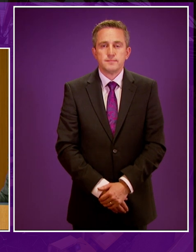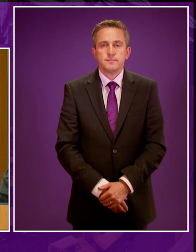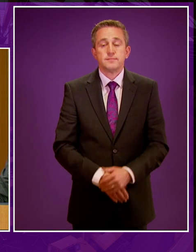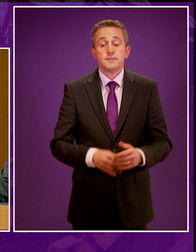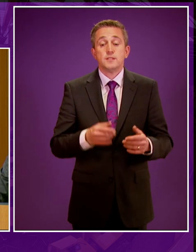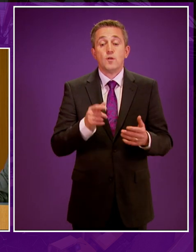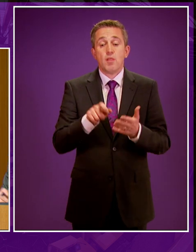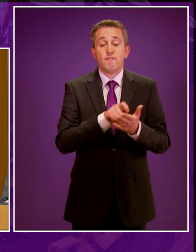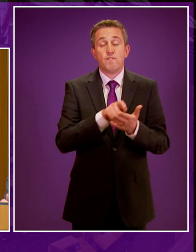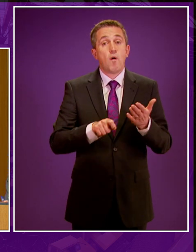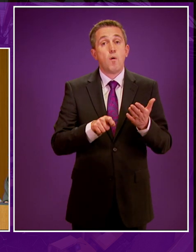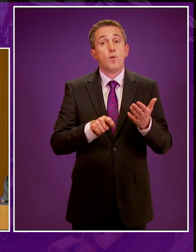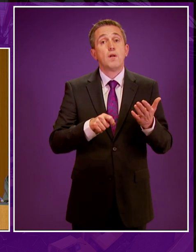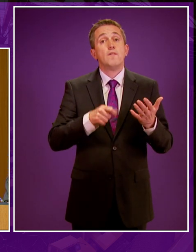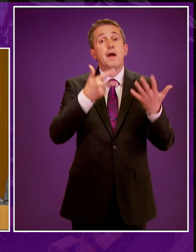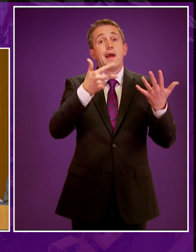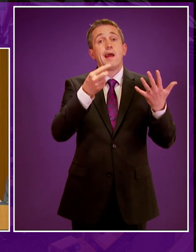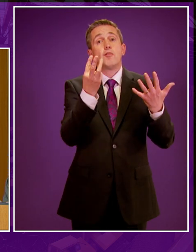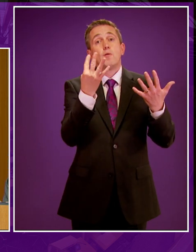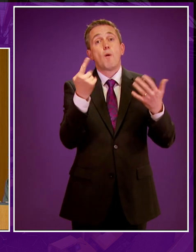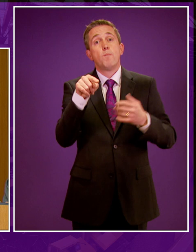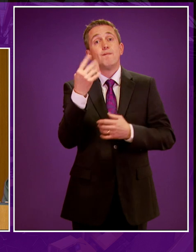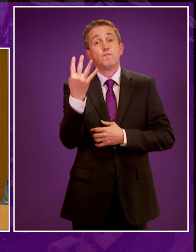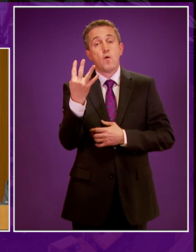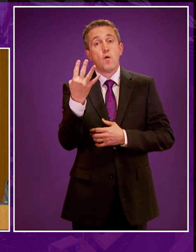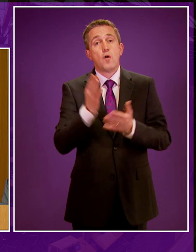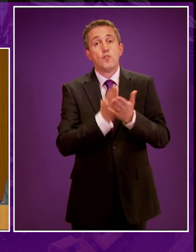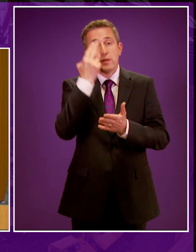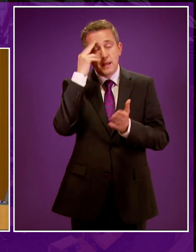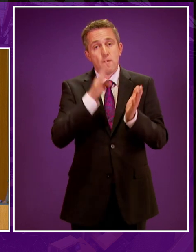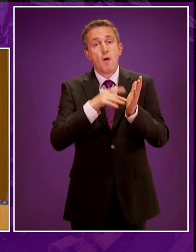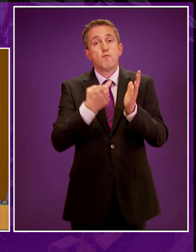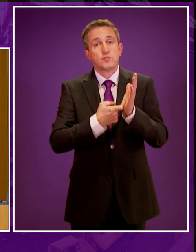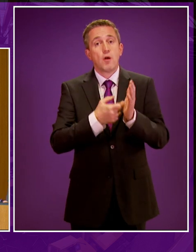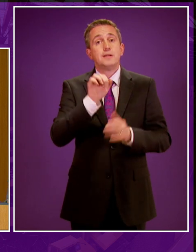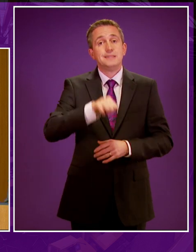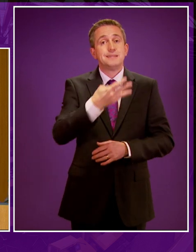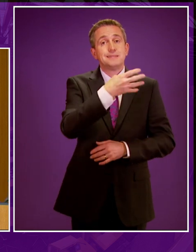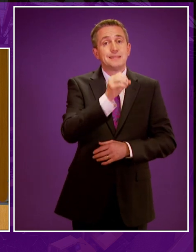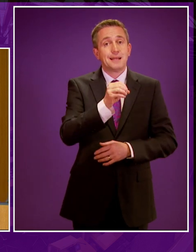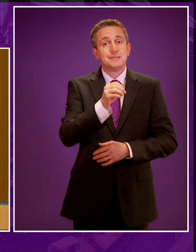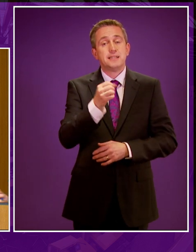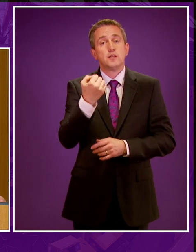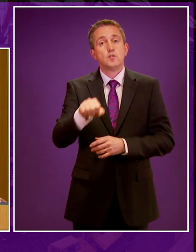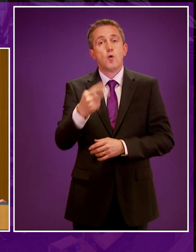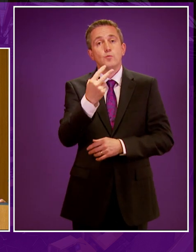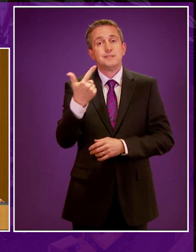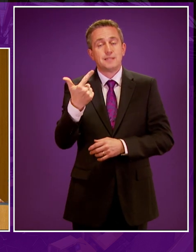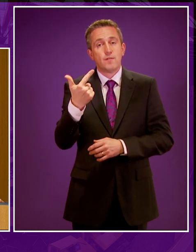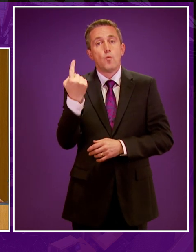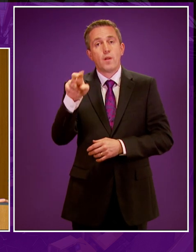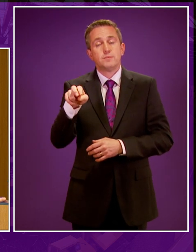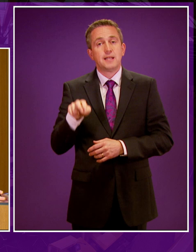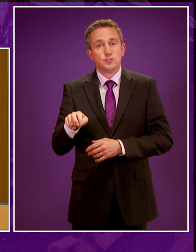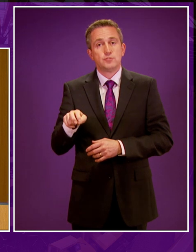The result of the vote on amendment 8341.4 in the name of Mark Ruskell is yes 90, no 27. There was